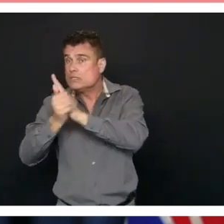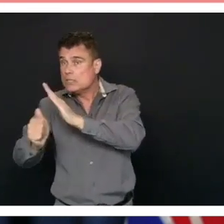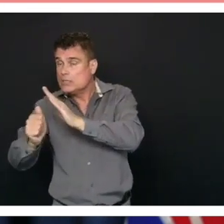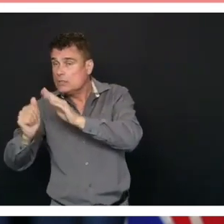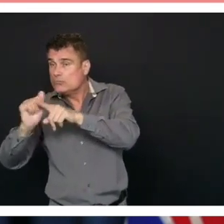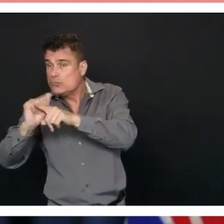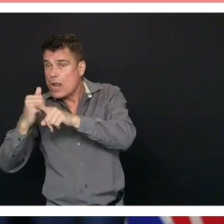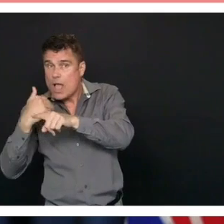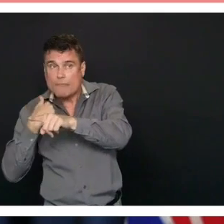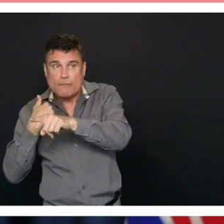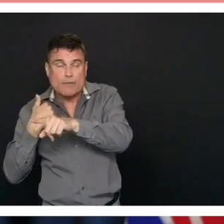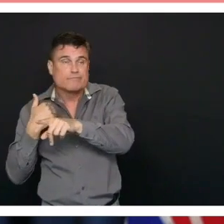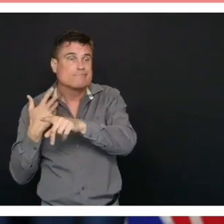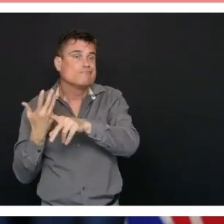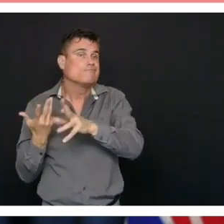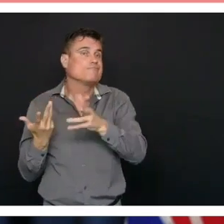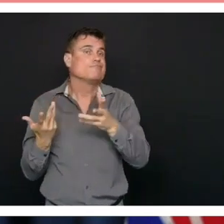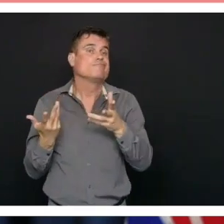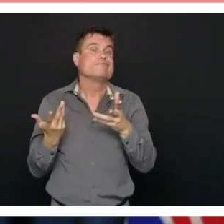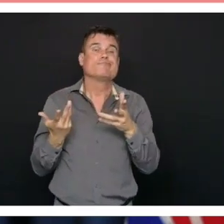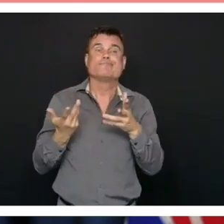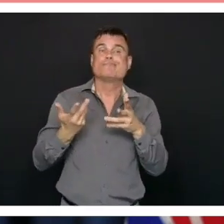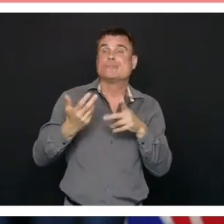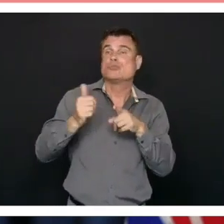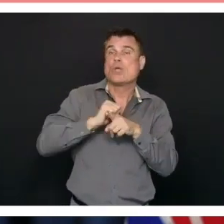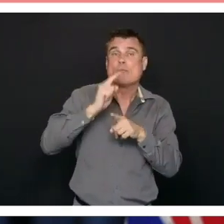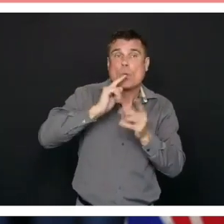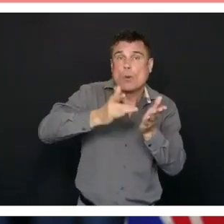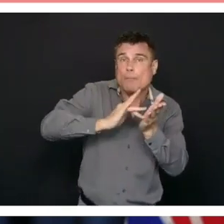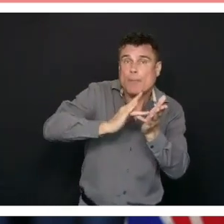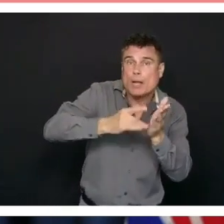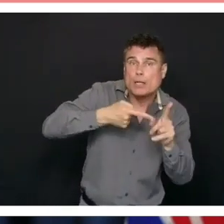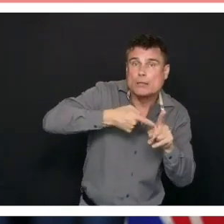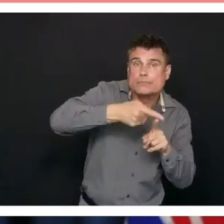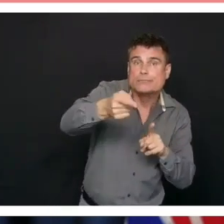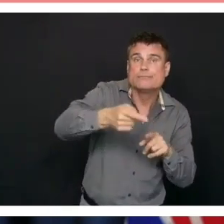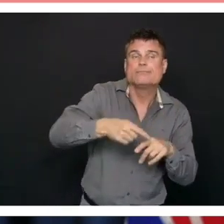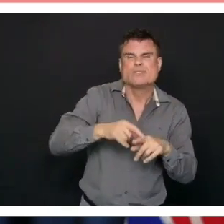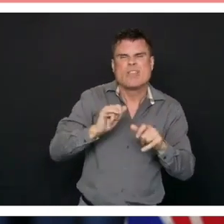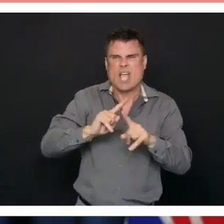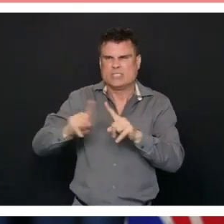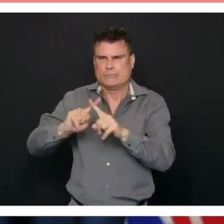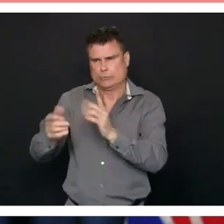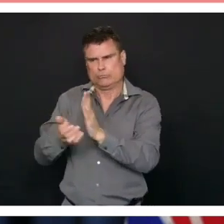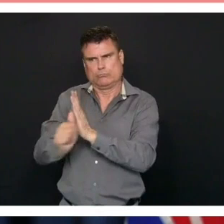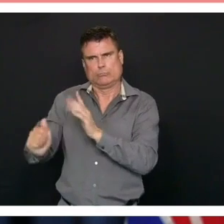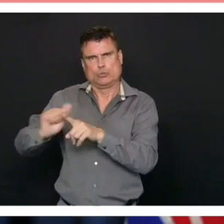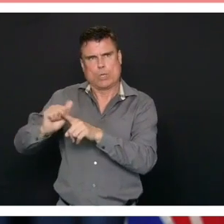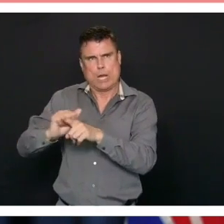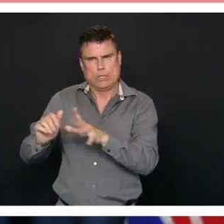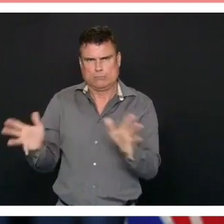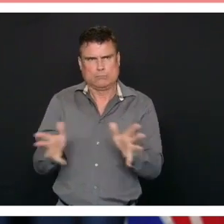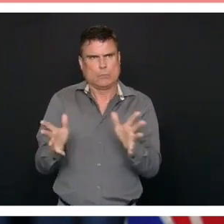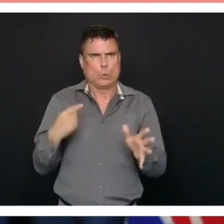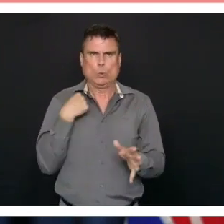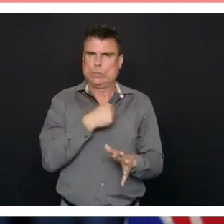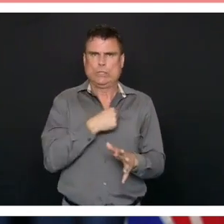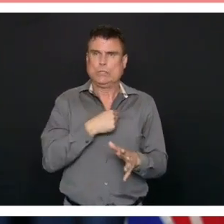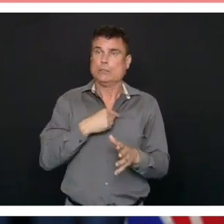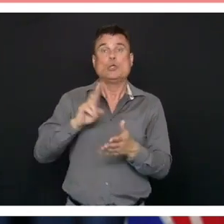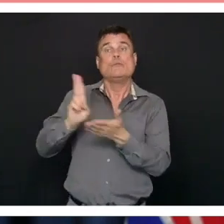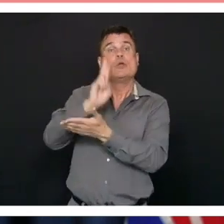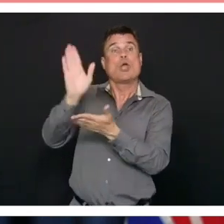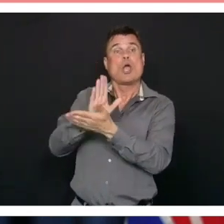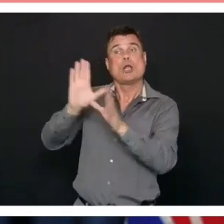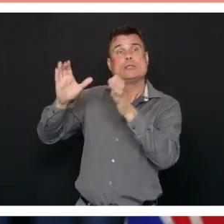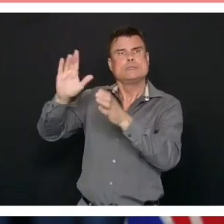go into some other medical field or any number of other areas. So we're fairly confident that our post-secondary sector has